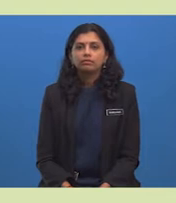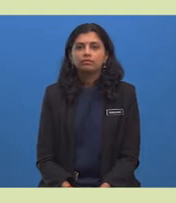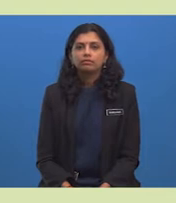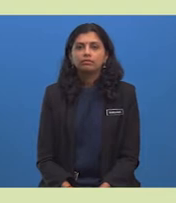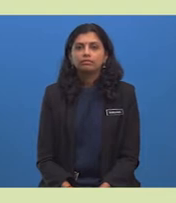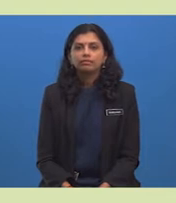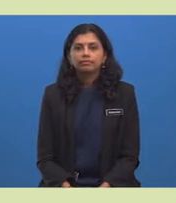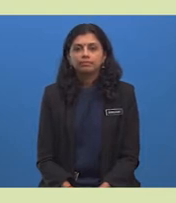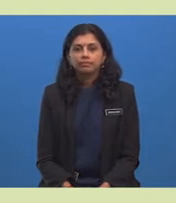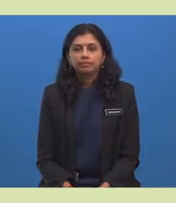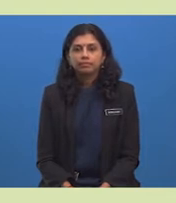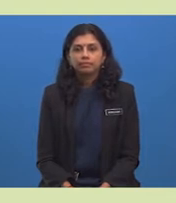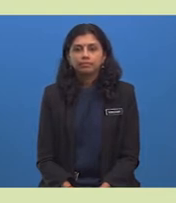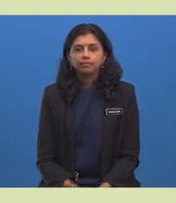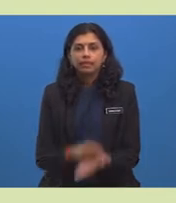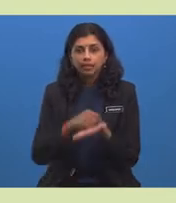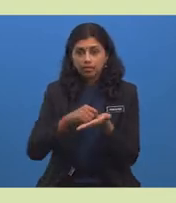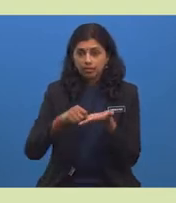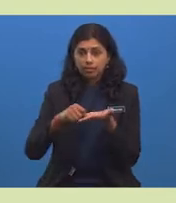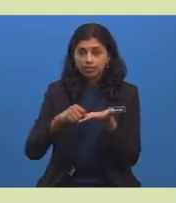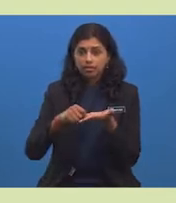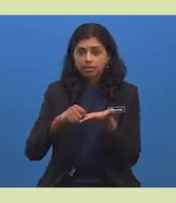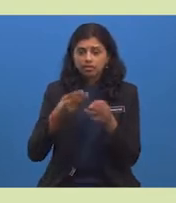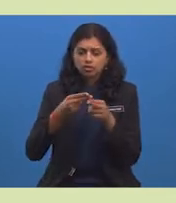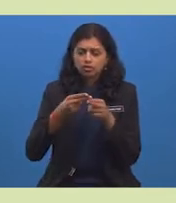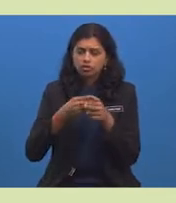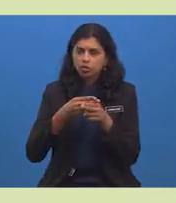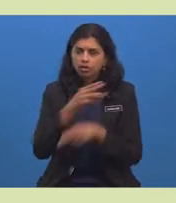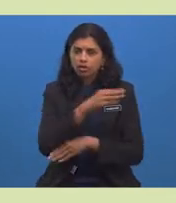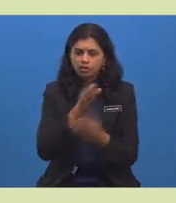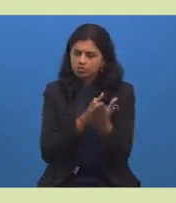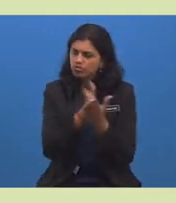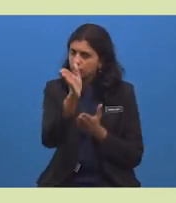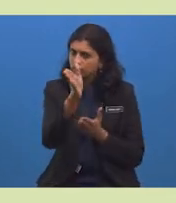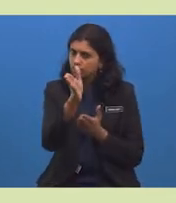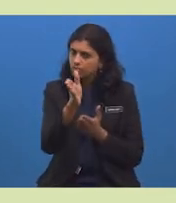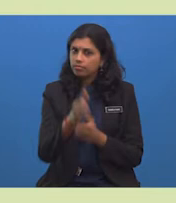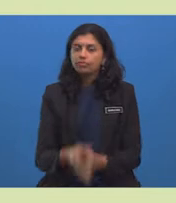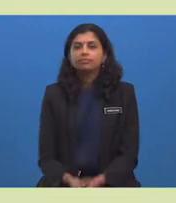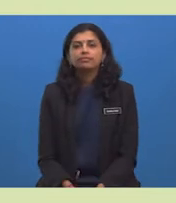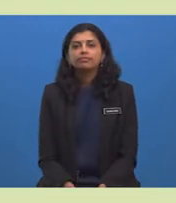They are mostly written briefly and straight to the point.